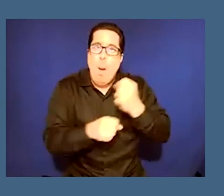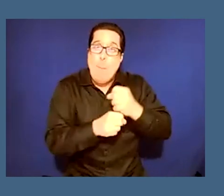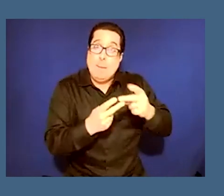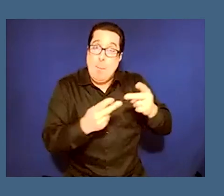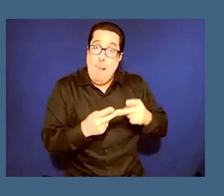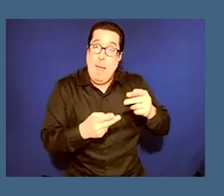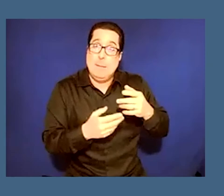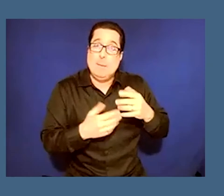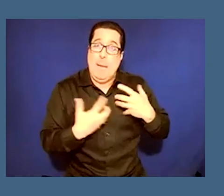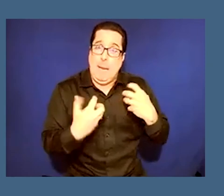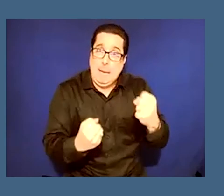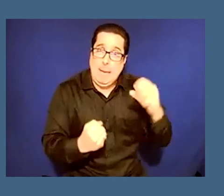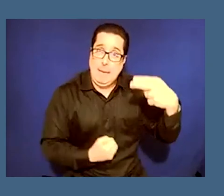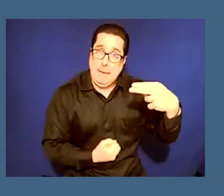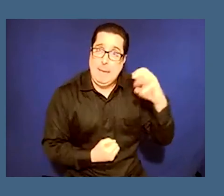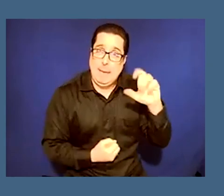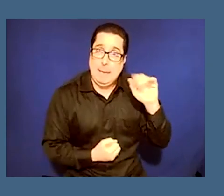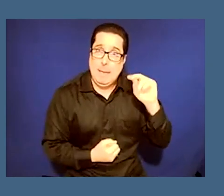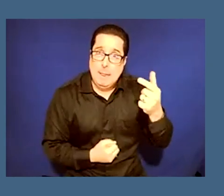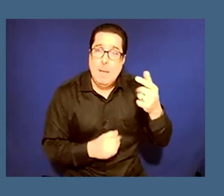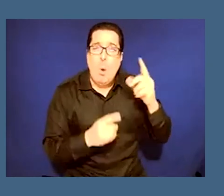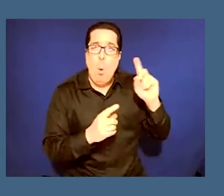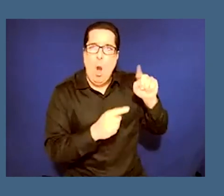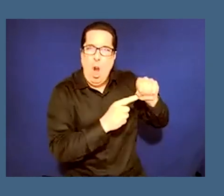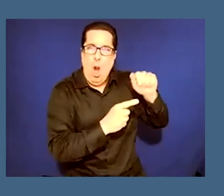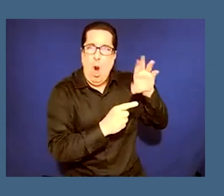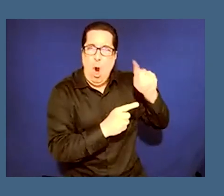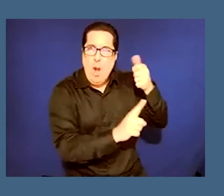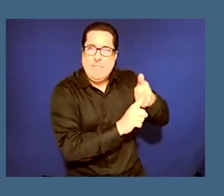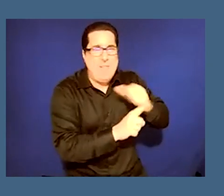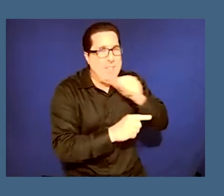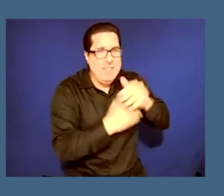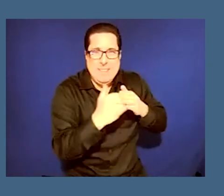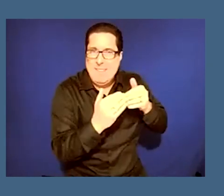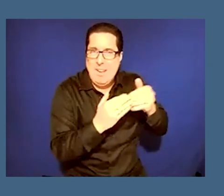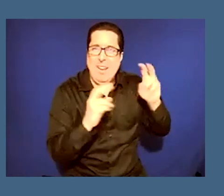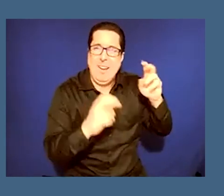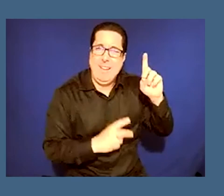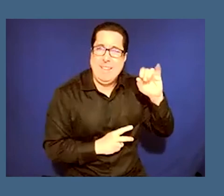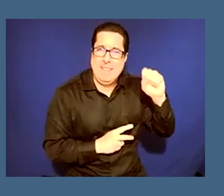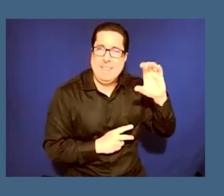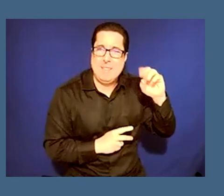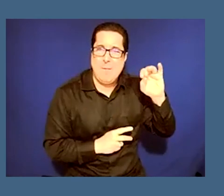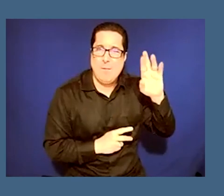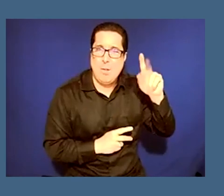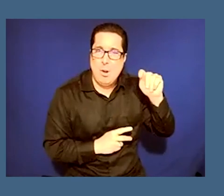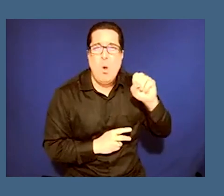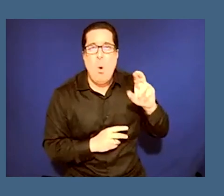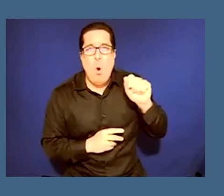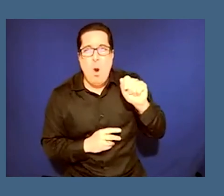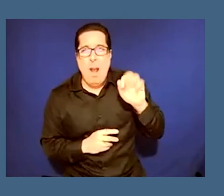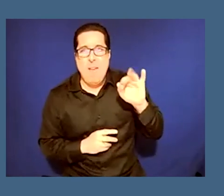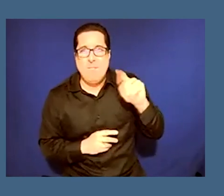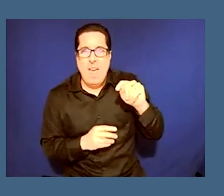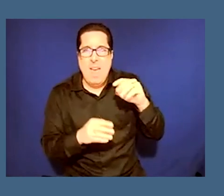art can deal with uh discomfort can deal with um affects such as shame such as uh